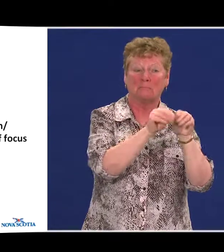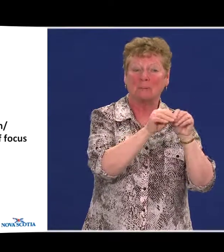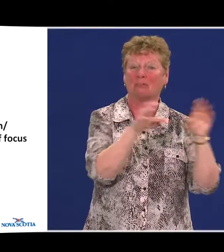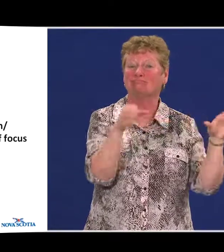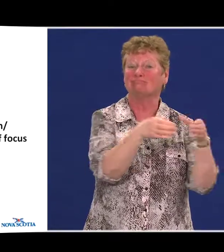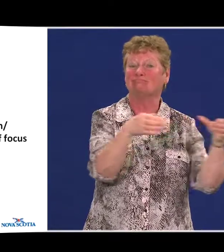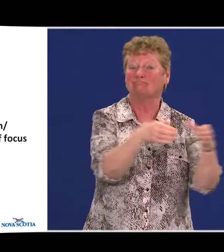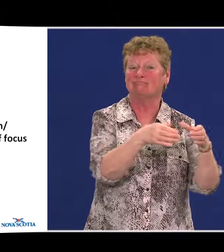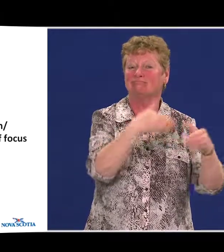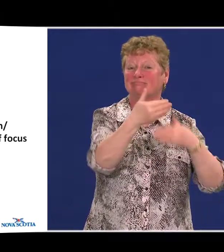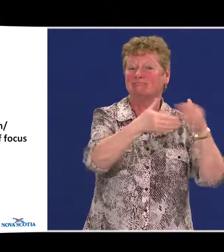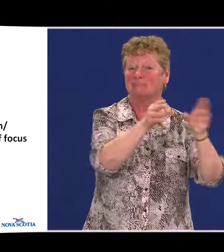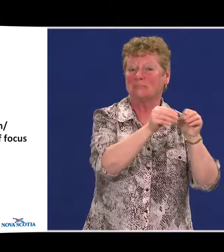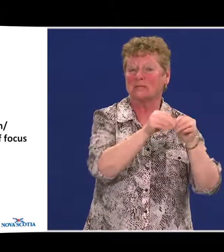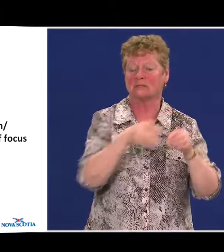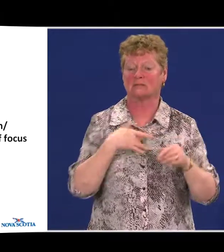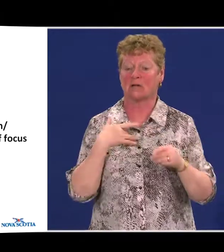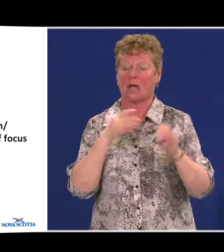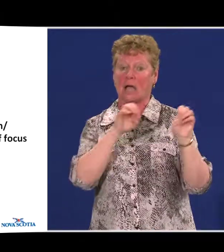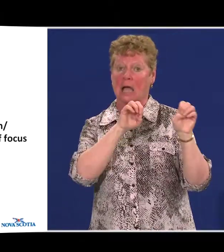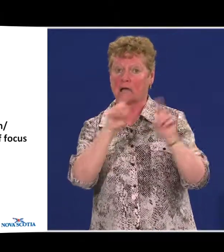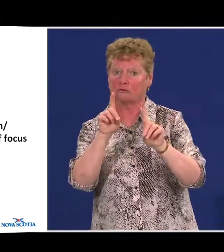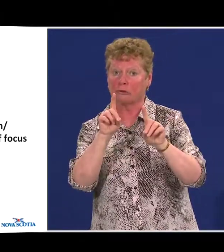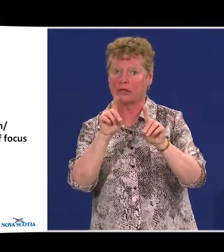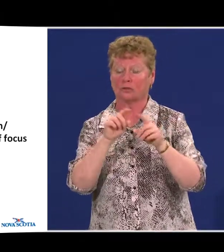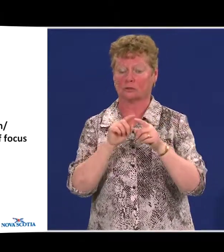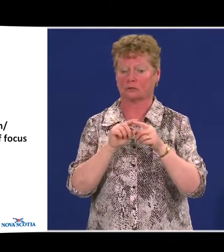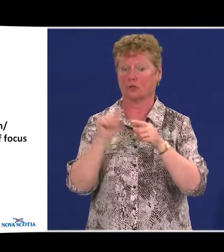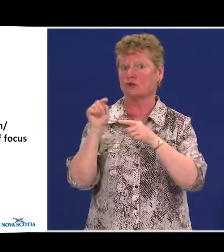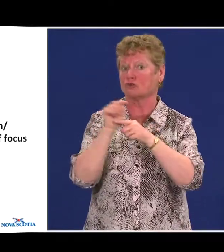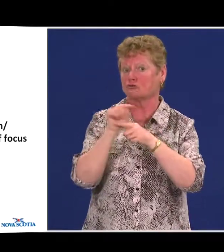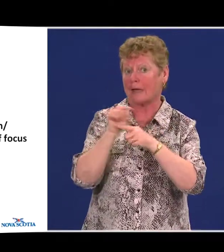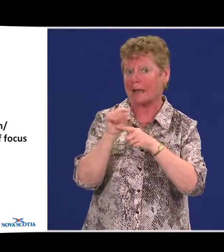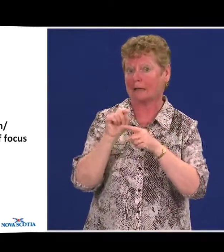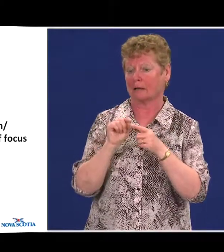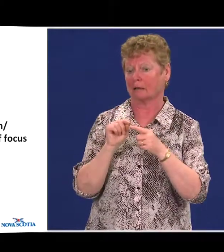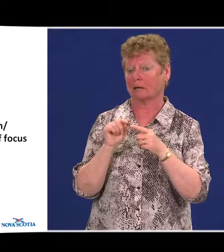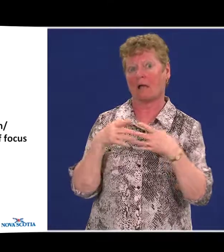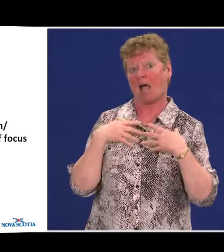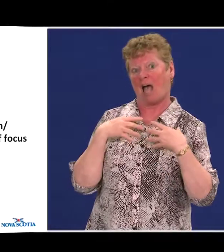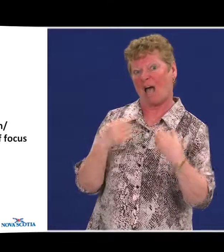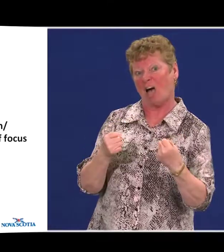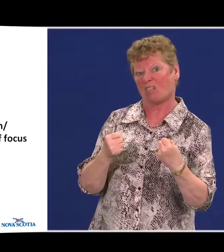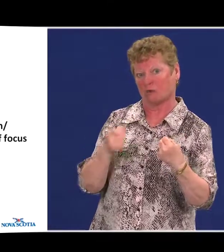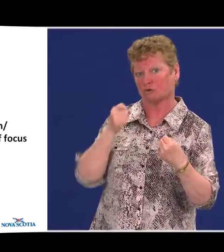and health also be added as areas of focus.